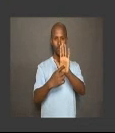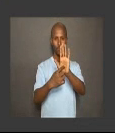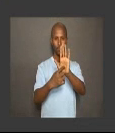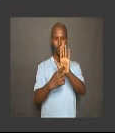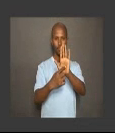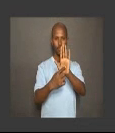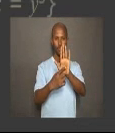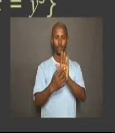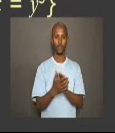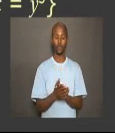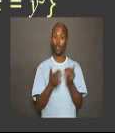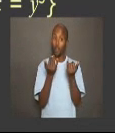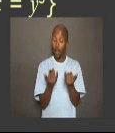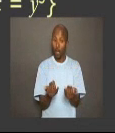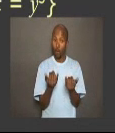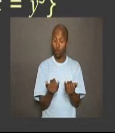this.